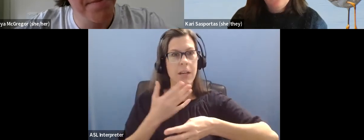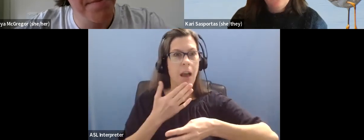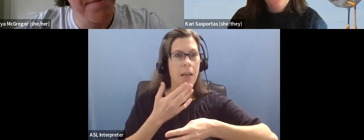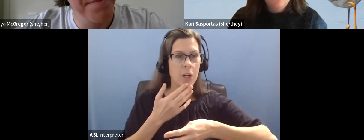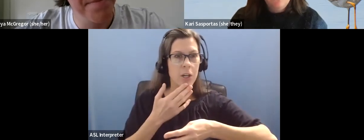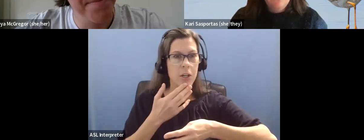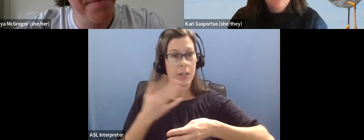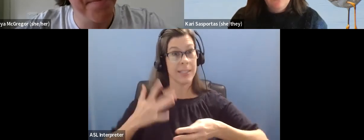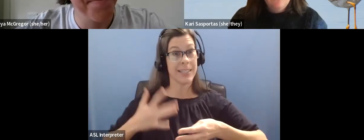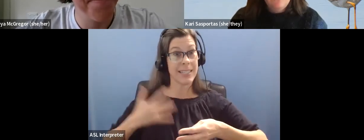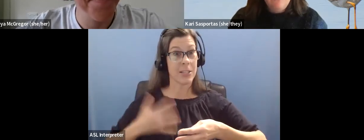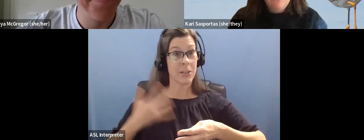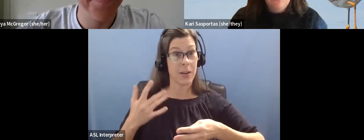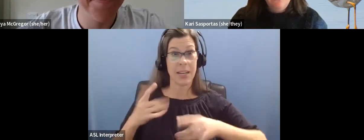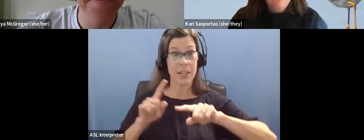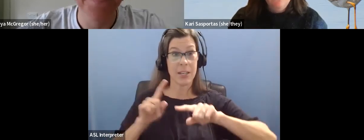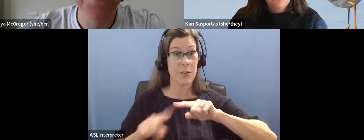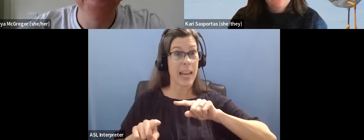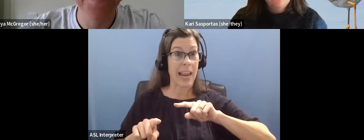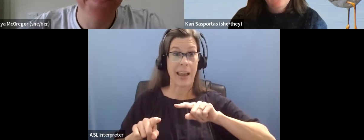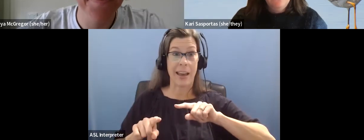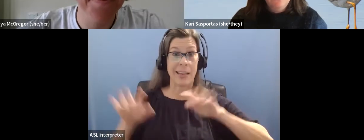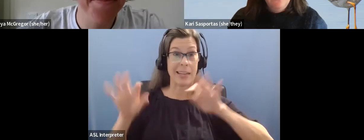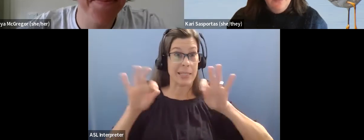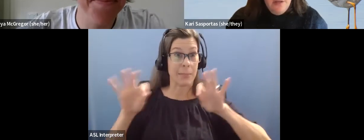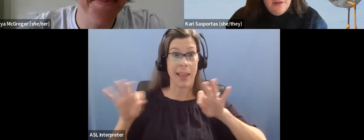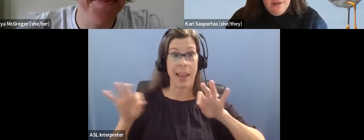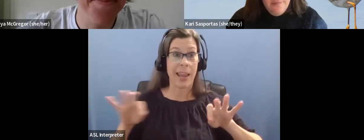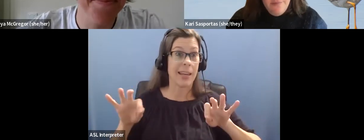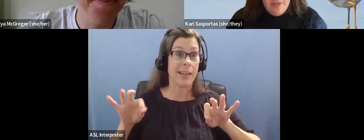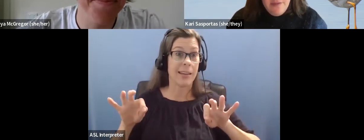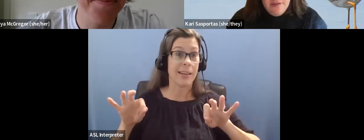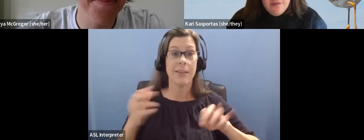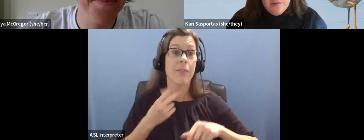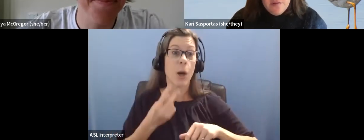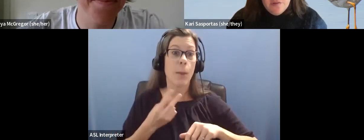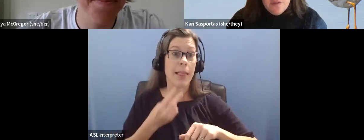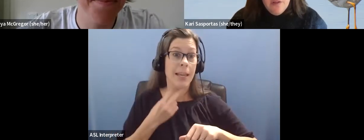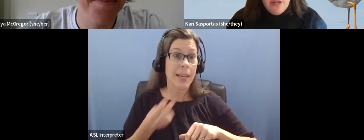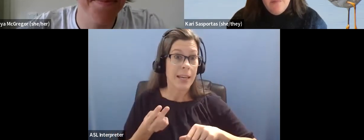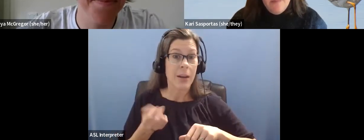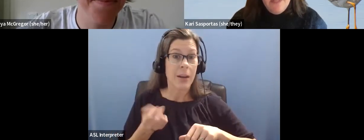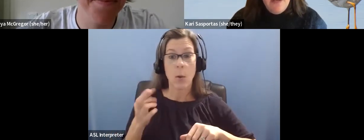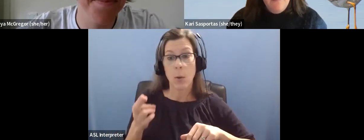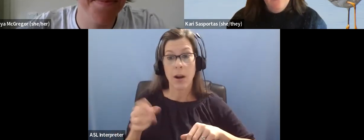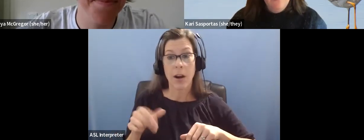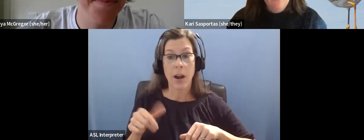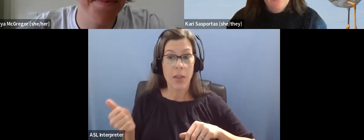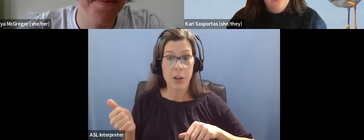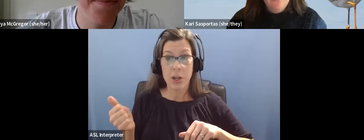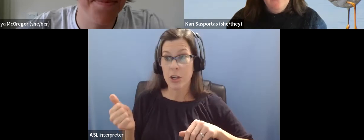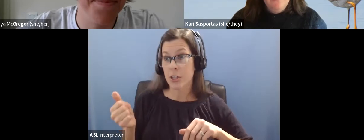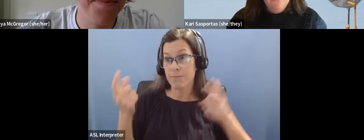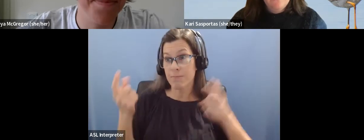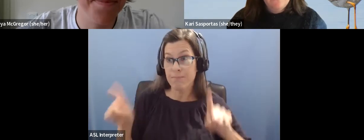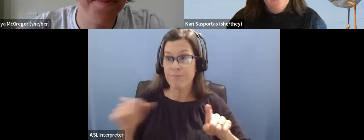sensory experience that you really can't replicate anywhere else. So, um, I think there's, there's a lot of depth in